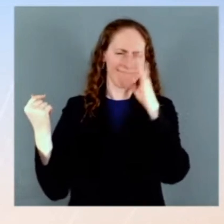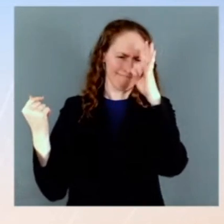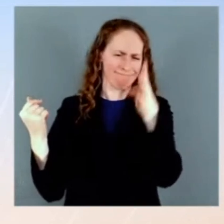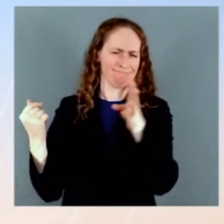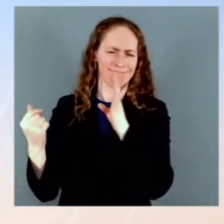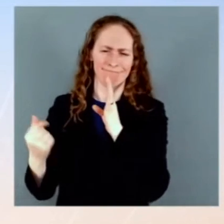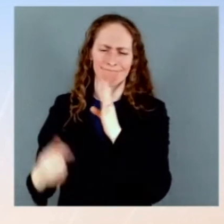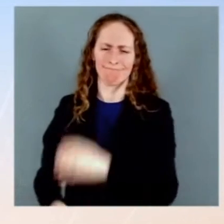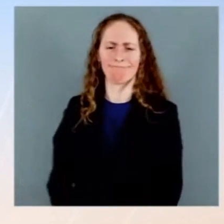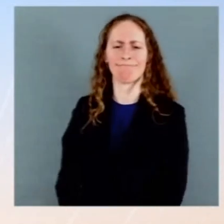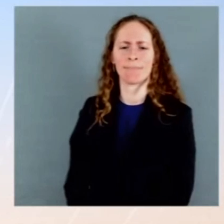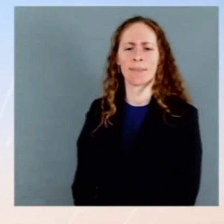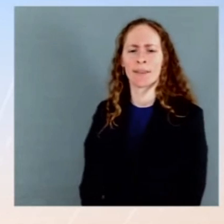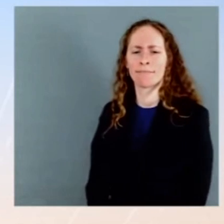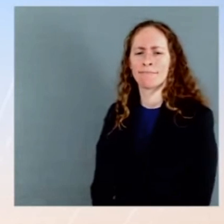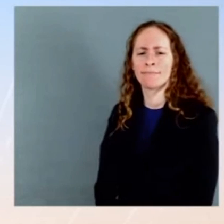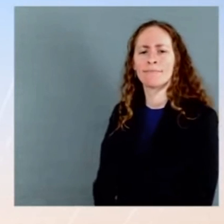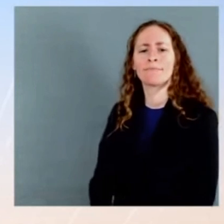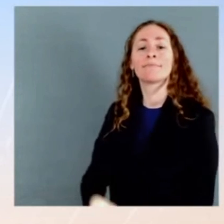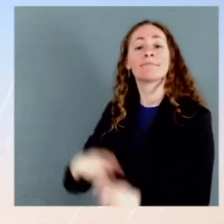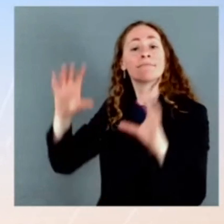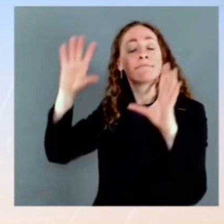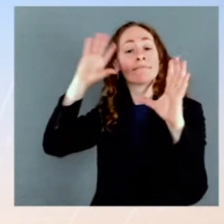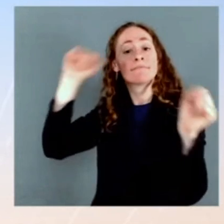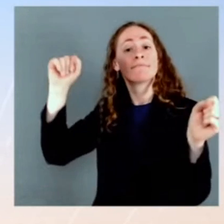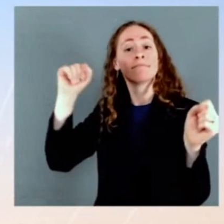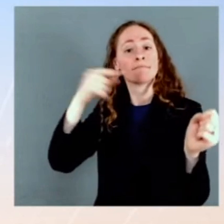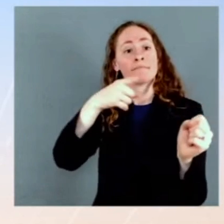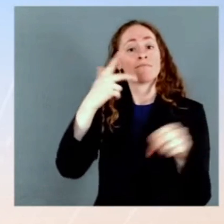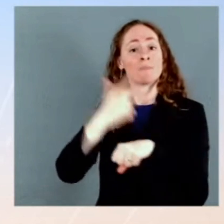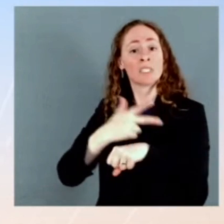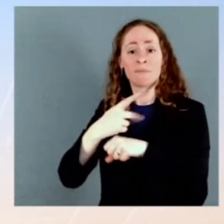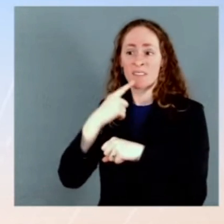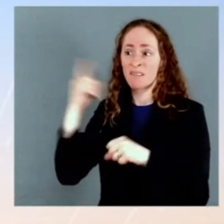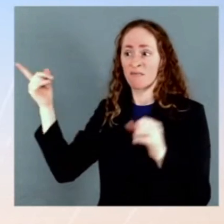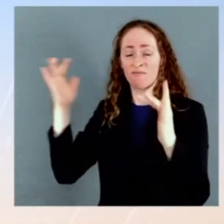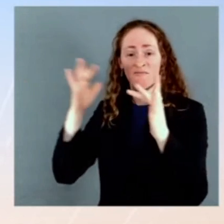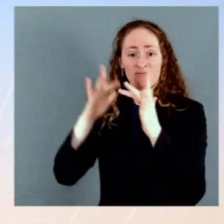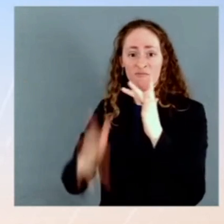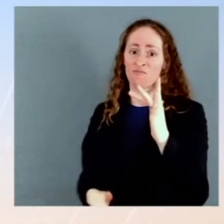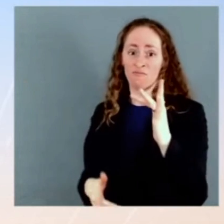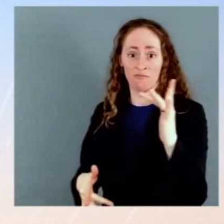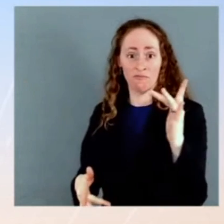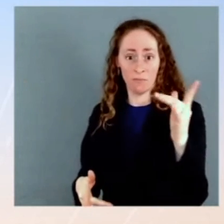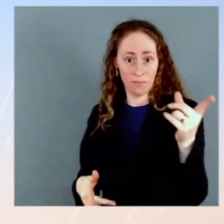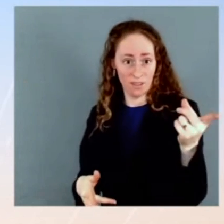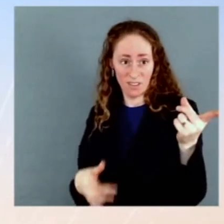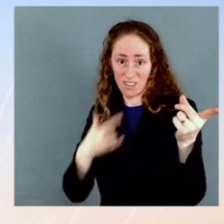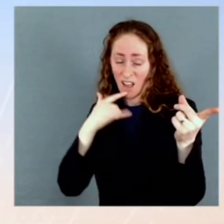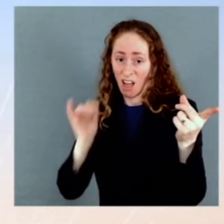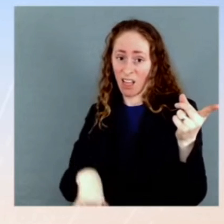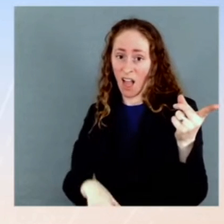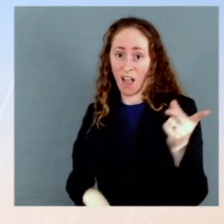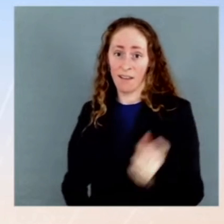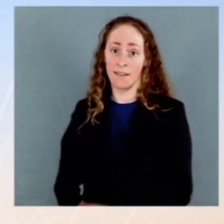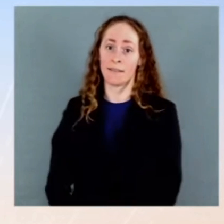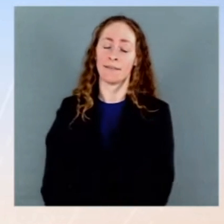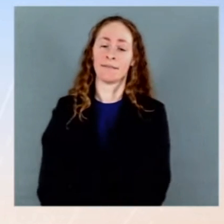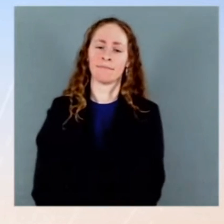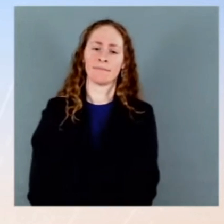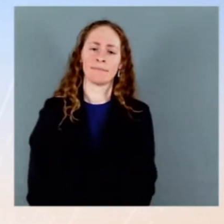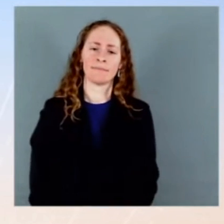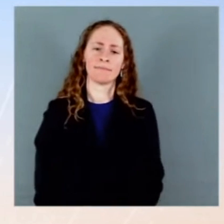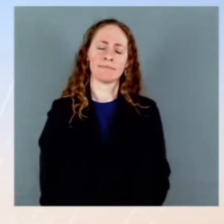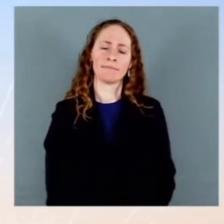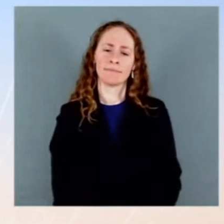is that? Well, we have had a range of conversations, Peter, I think, as reflected in our readout we put out last week with our